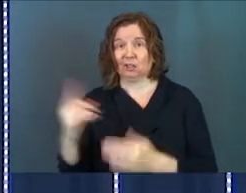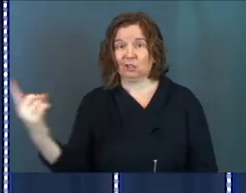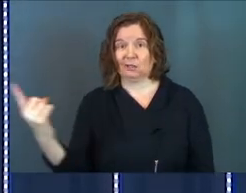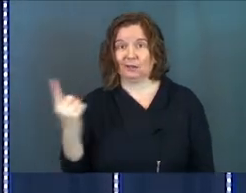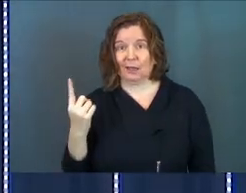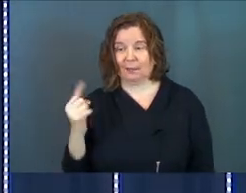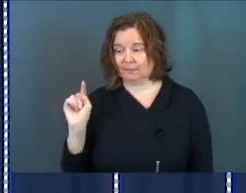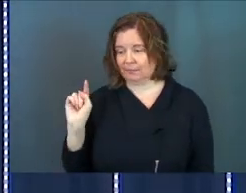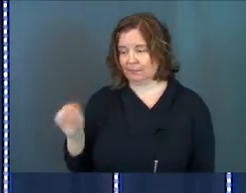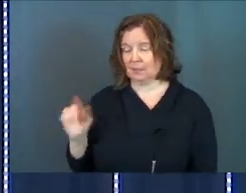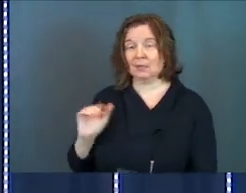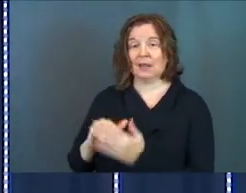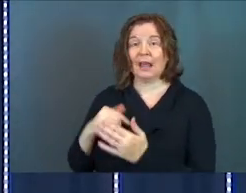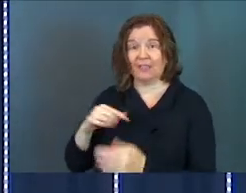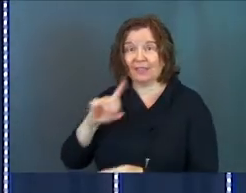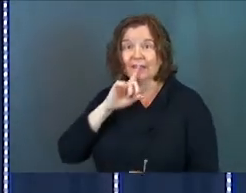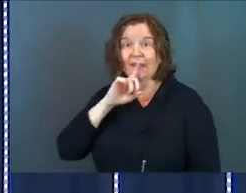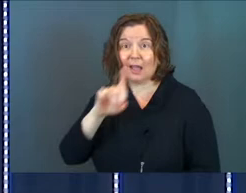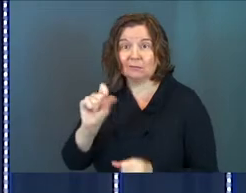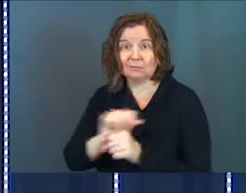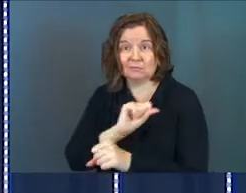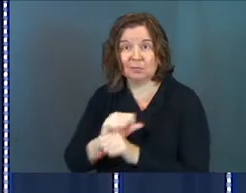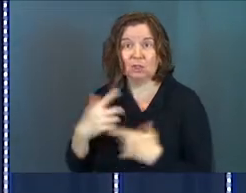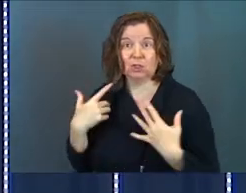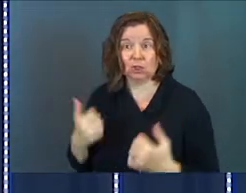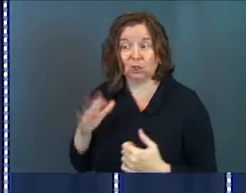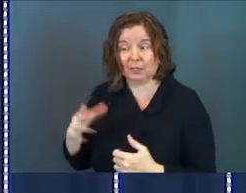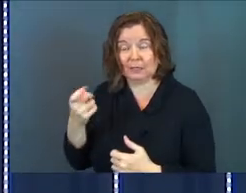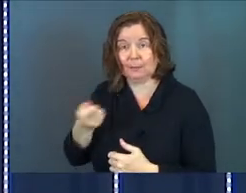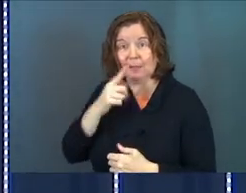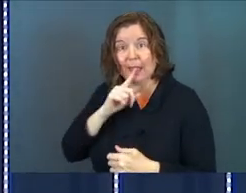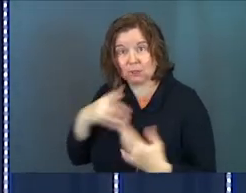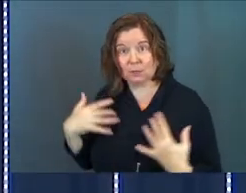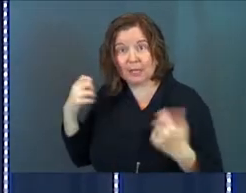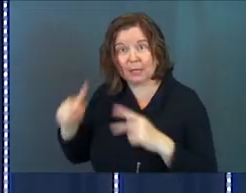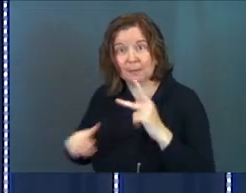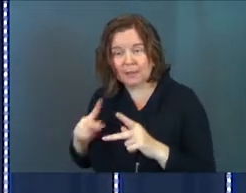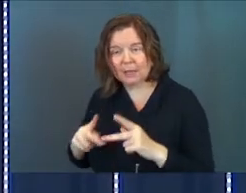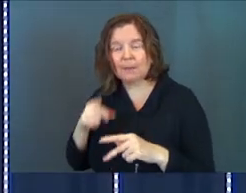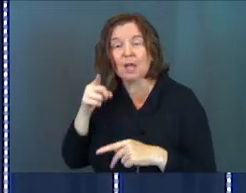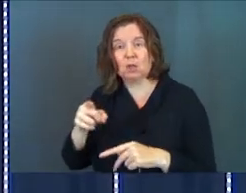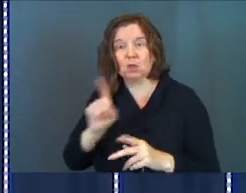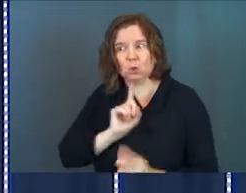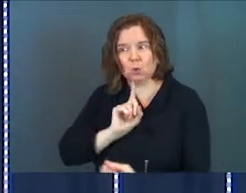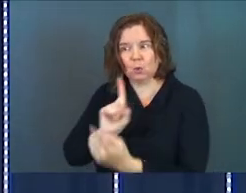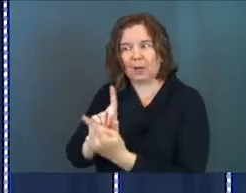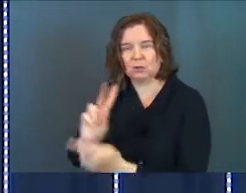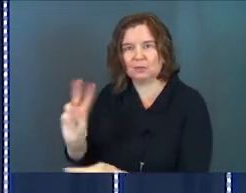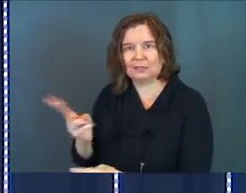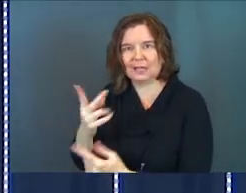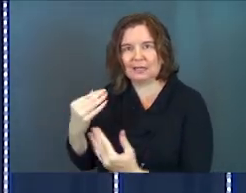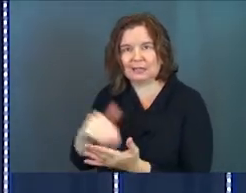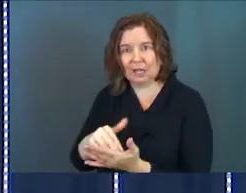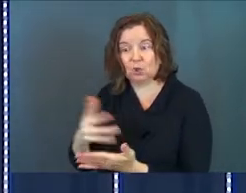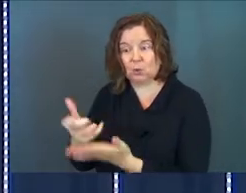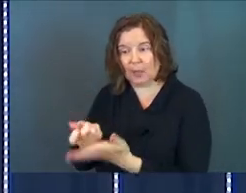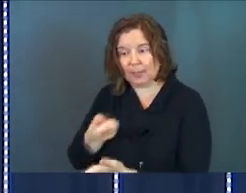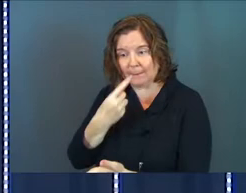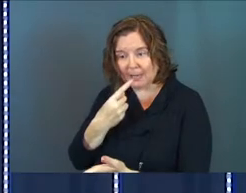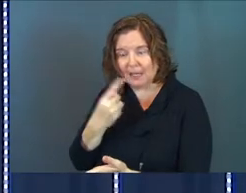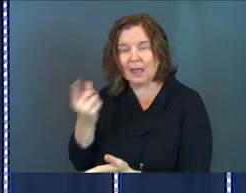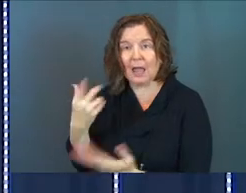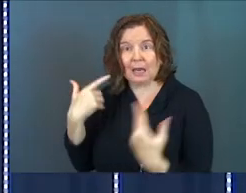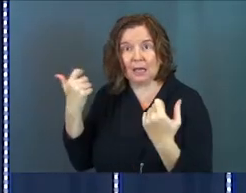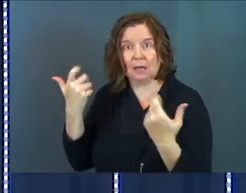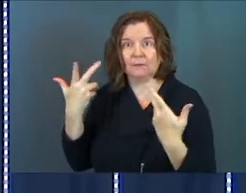and the second doctor had the actual cure. His pill actually healed people and you went to this second doctor. You got the pill